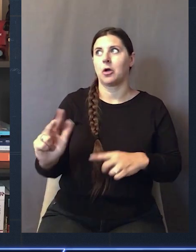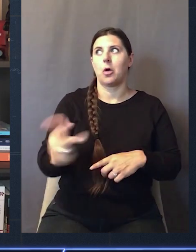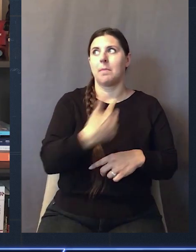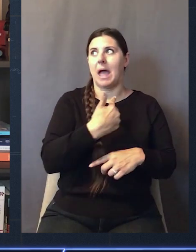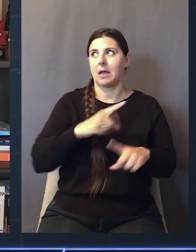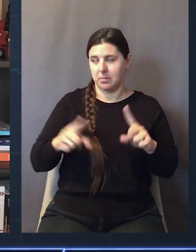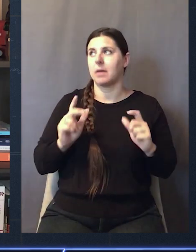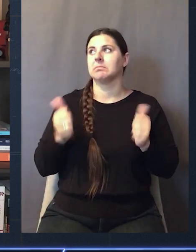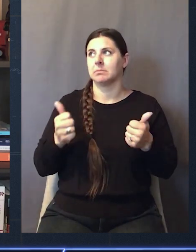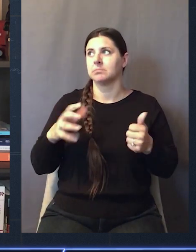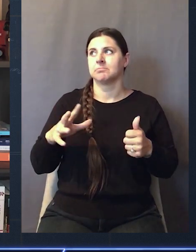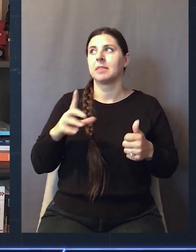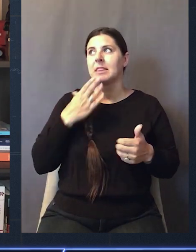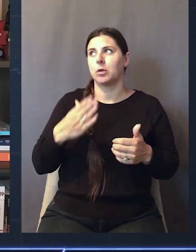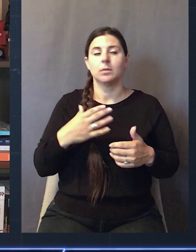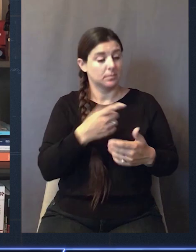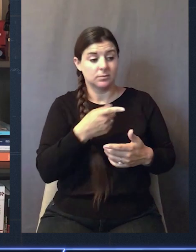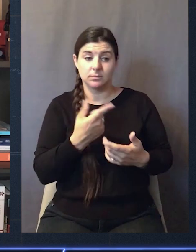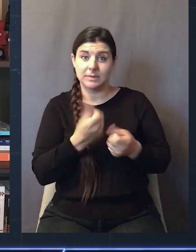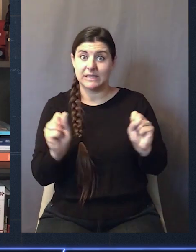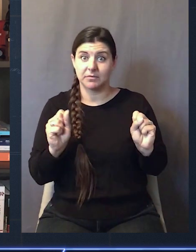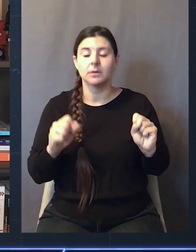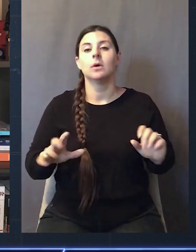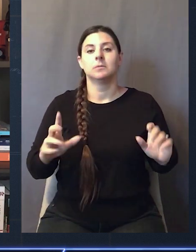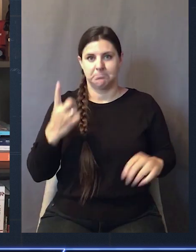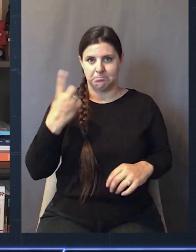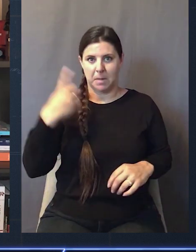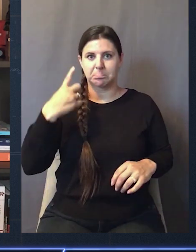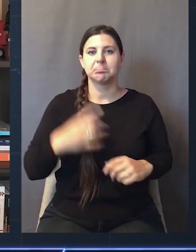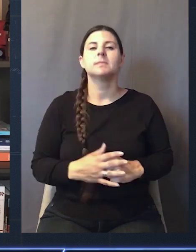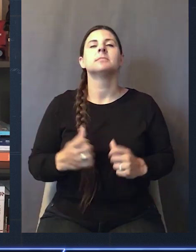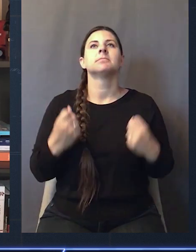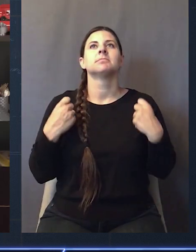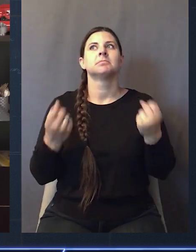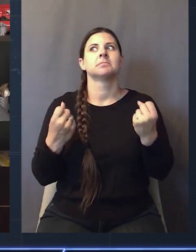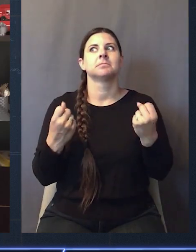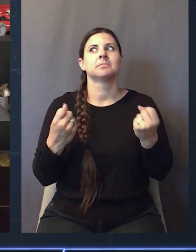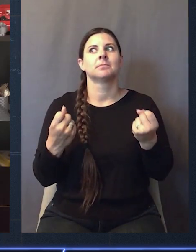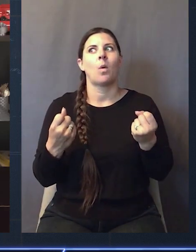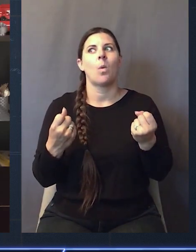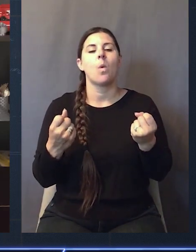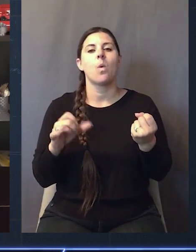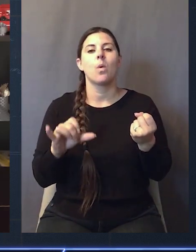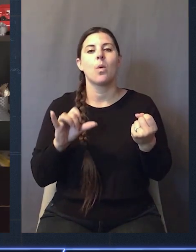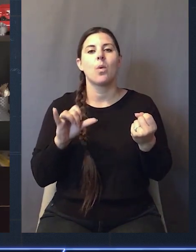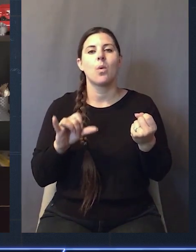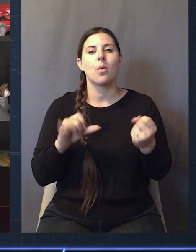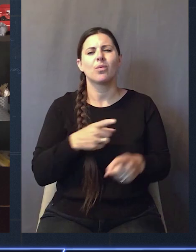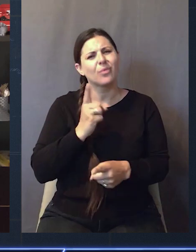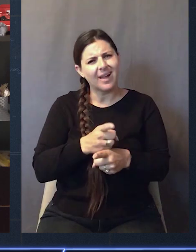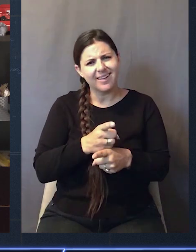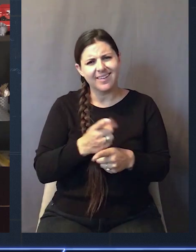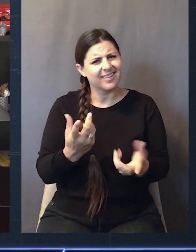Took him on his word. No time to turn around and see it. But then he wished me well, told me to be safe. Chastened. Away I